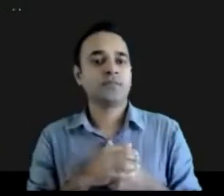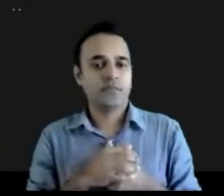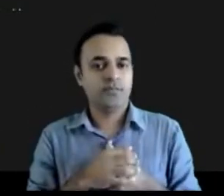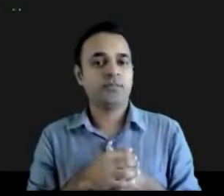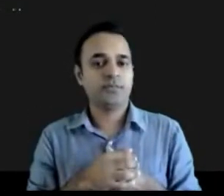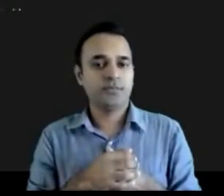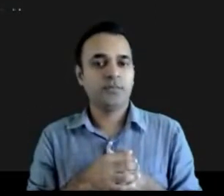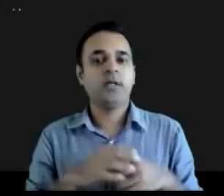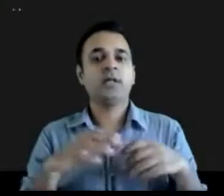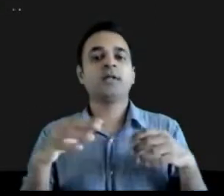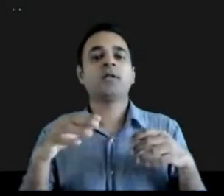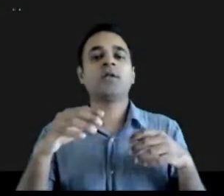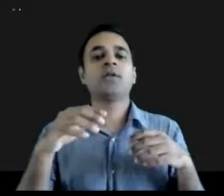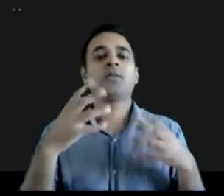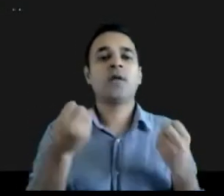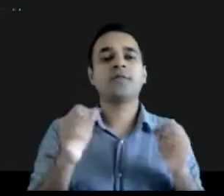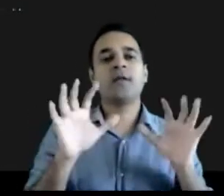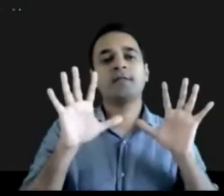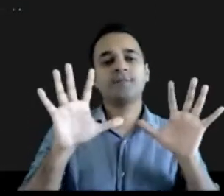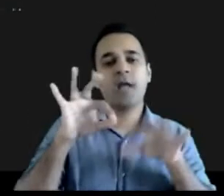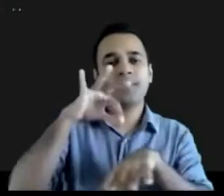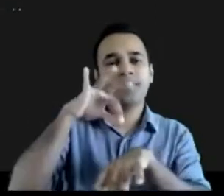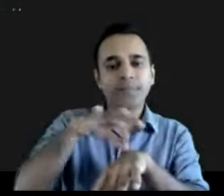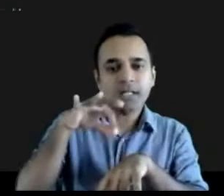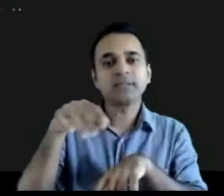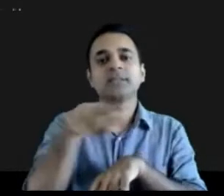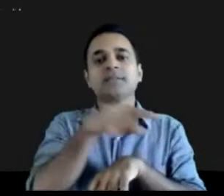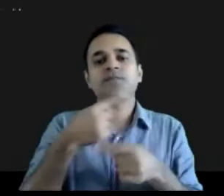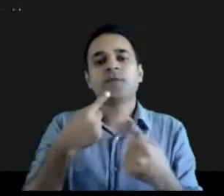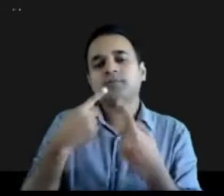you with them will answer um two questions